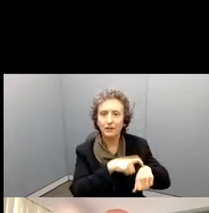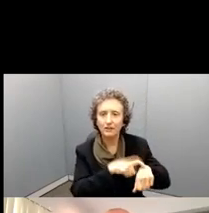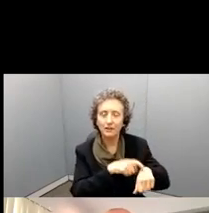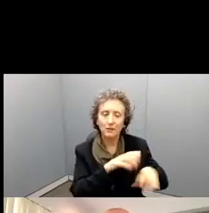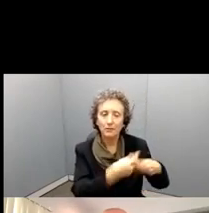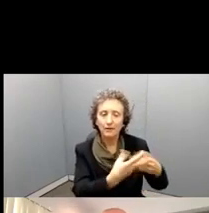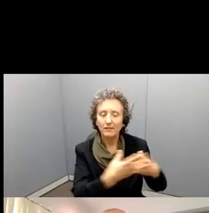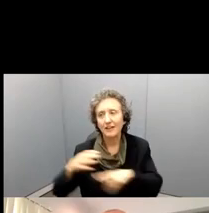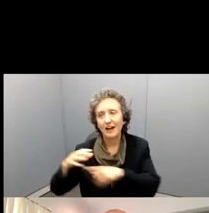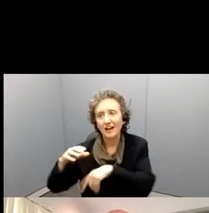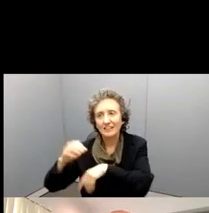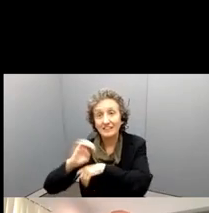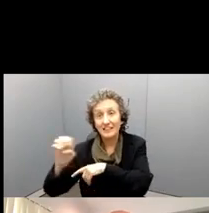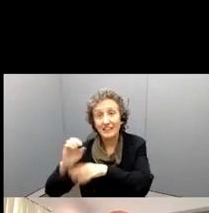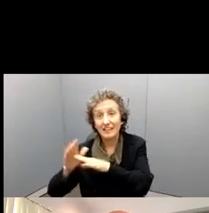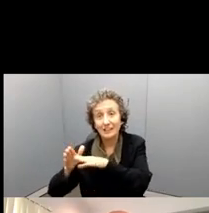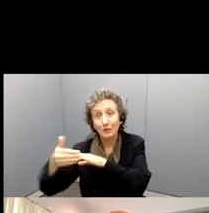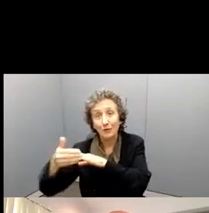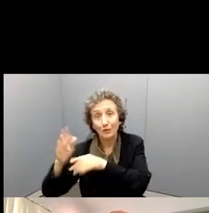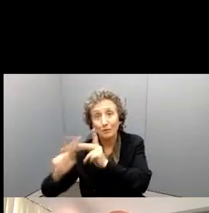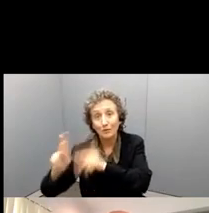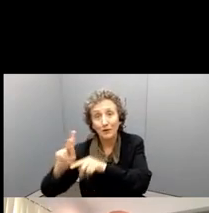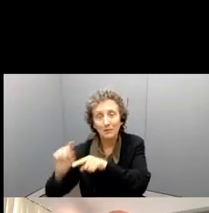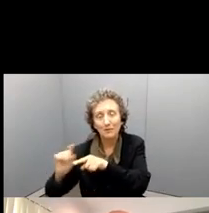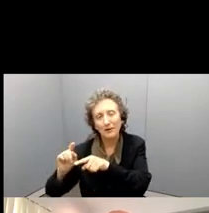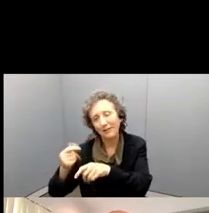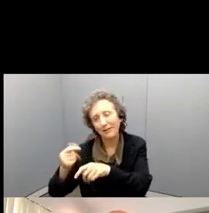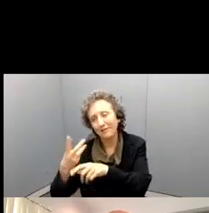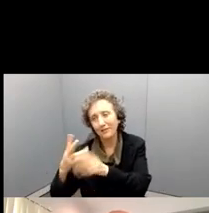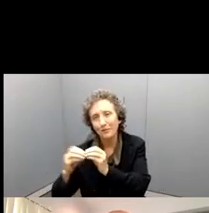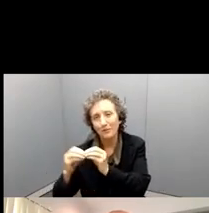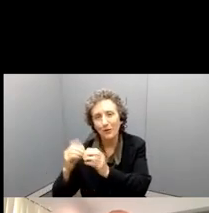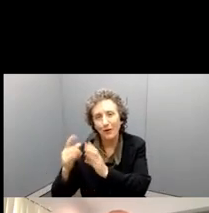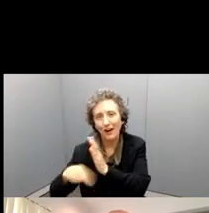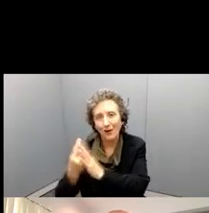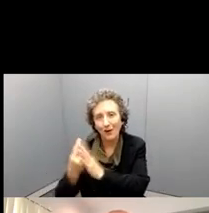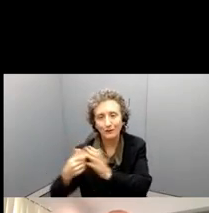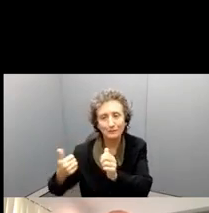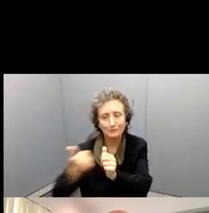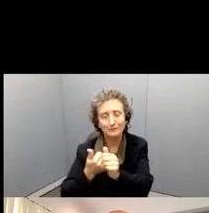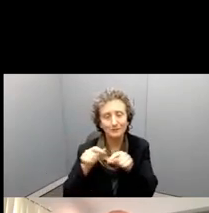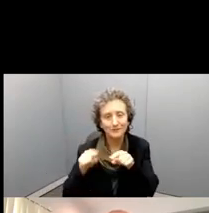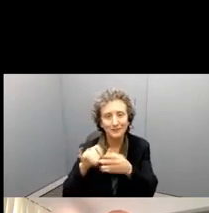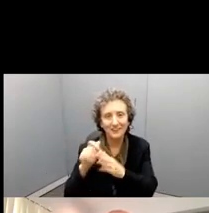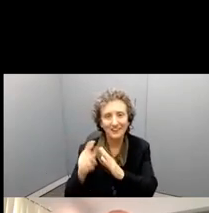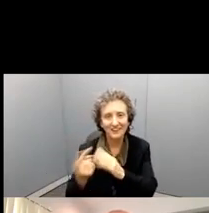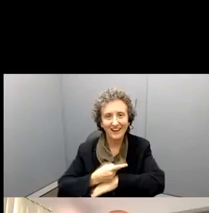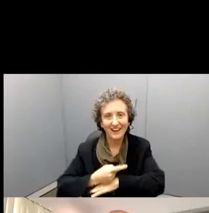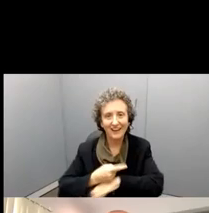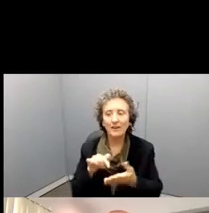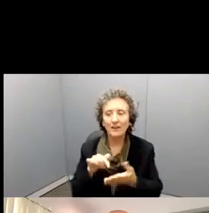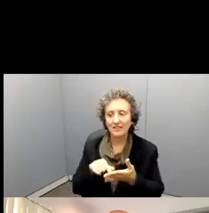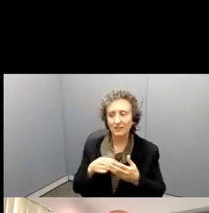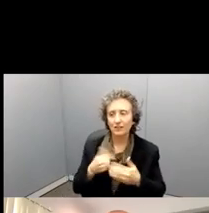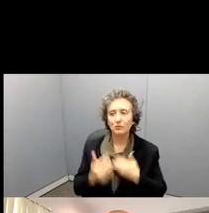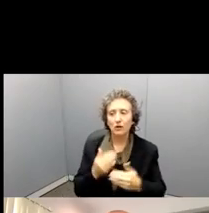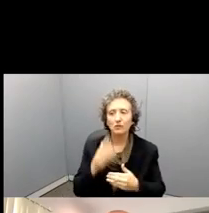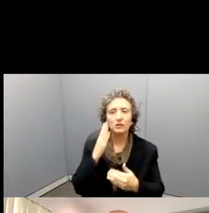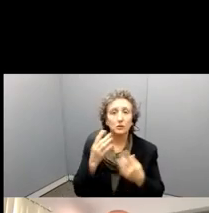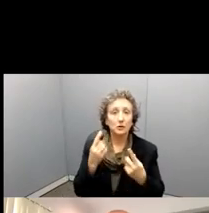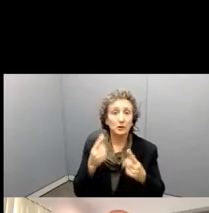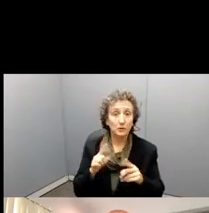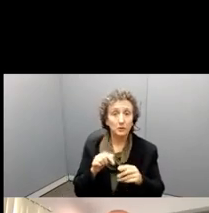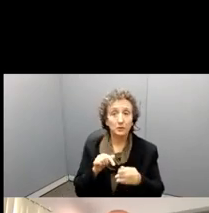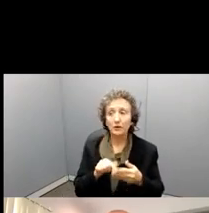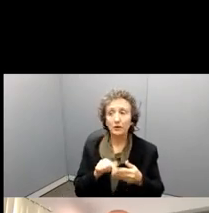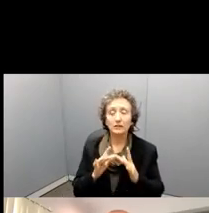a couple extra hours that day. So, but that's just something to know that how, that this process, will work. made online, and I'm